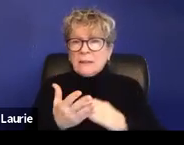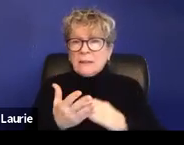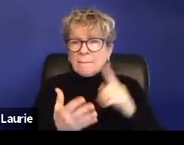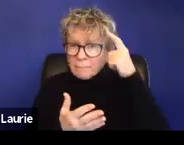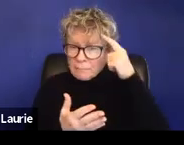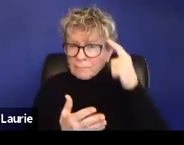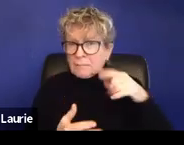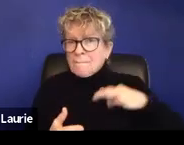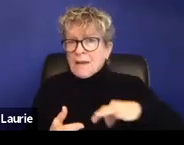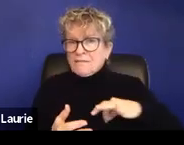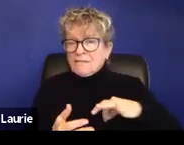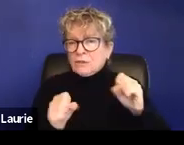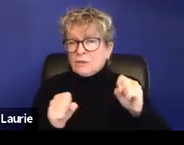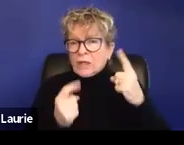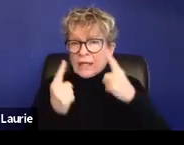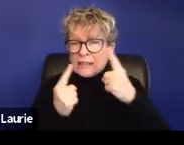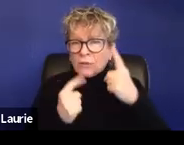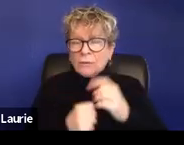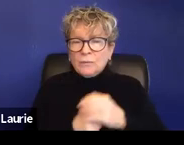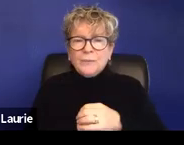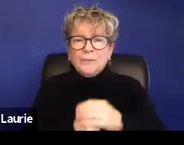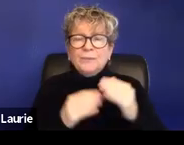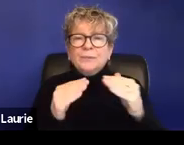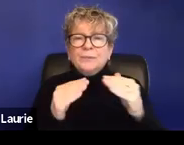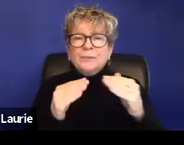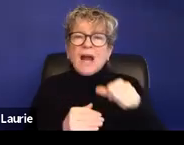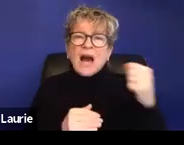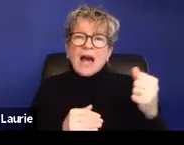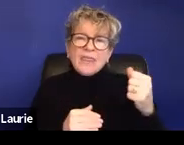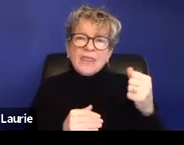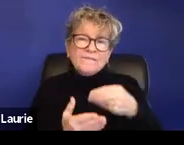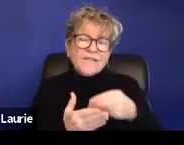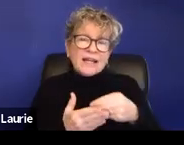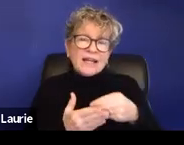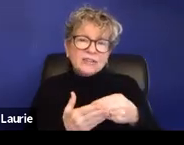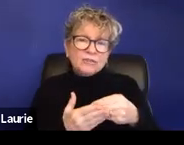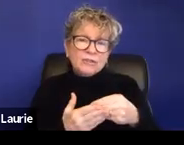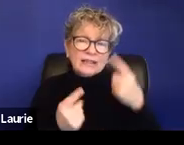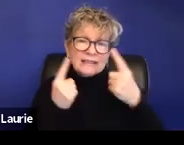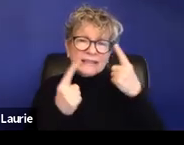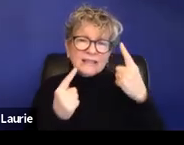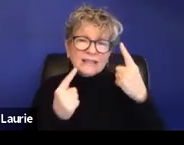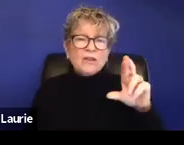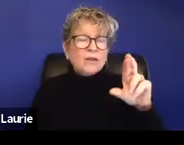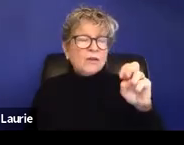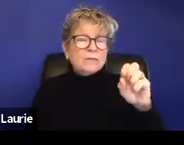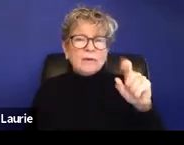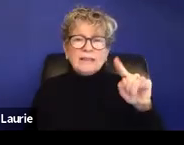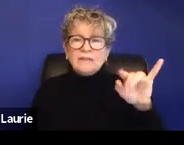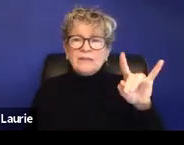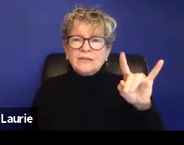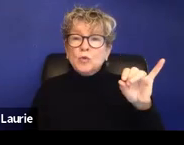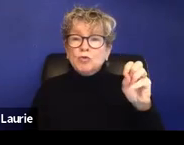survivor. Other financial considerations is restitution. If there is a criminal